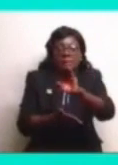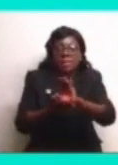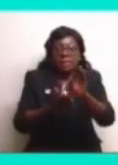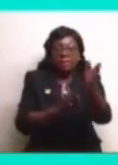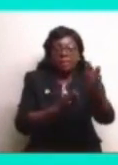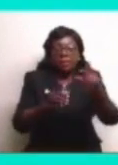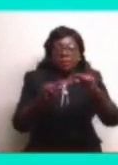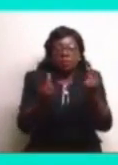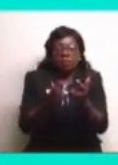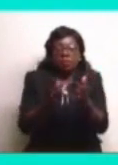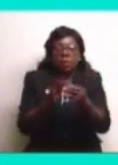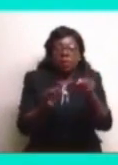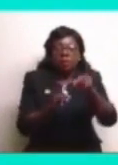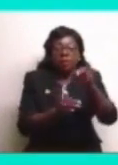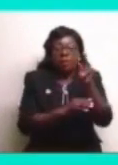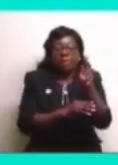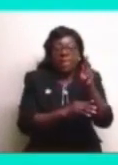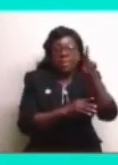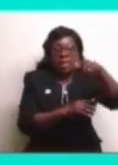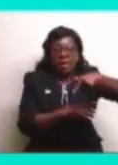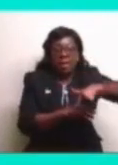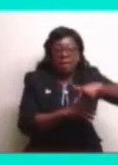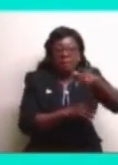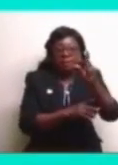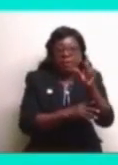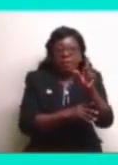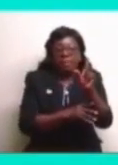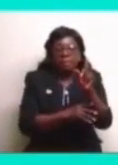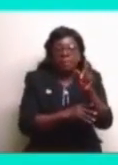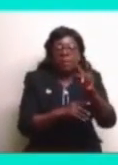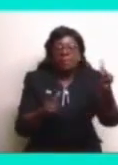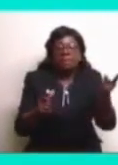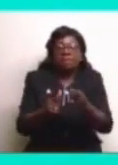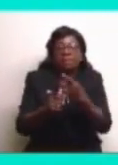Party. And this was my first convention.